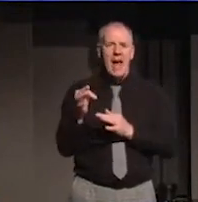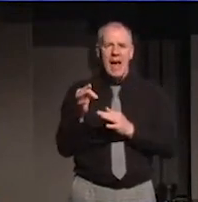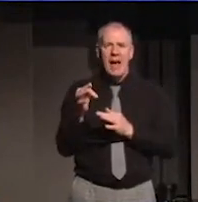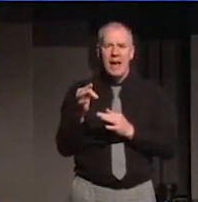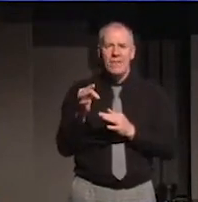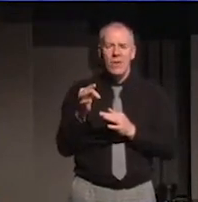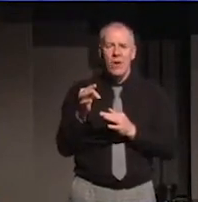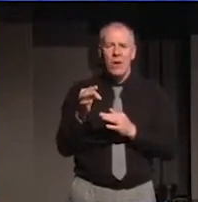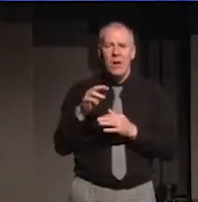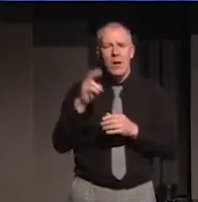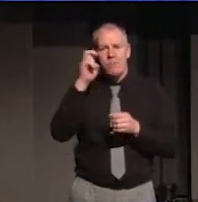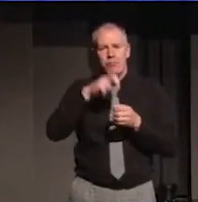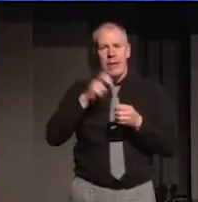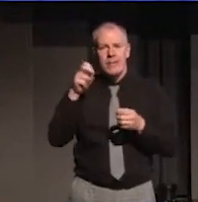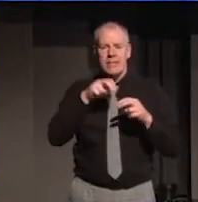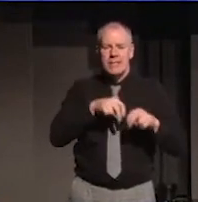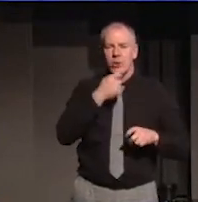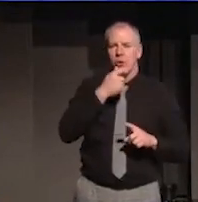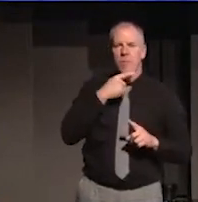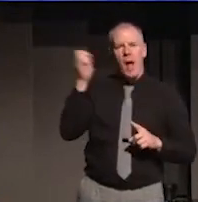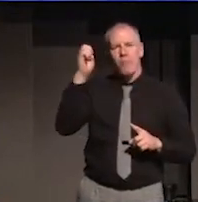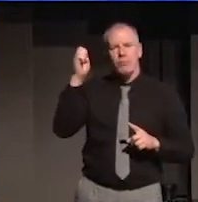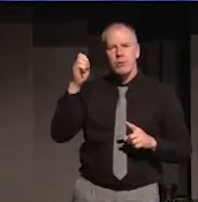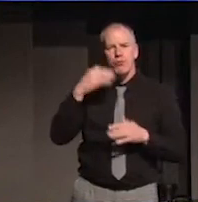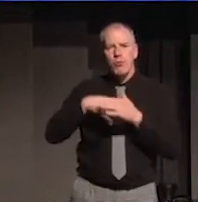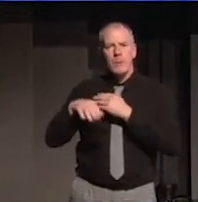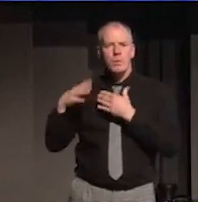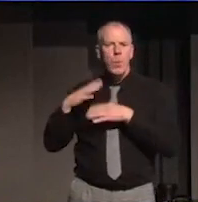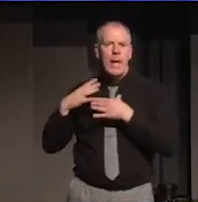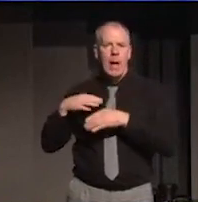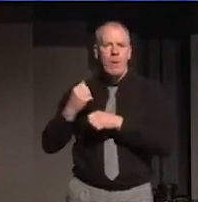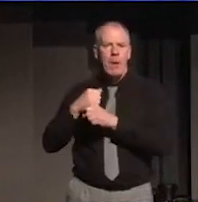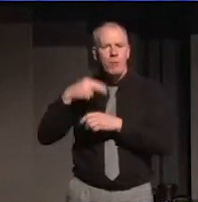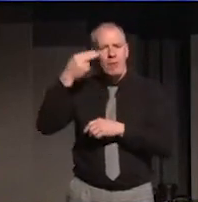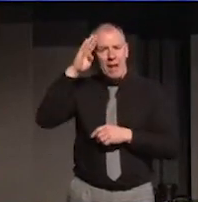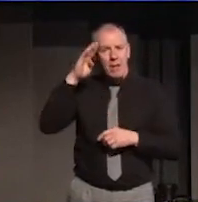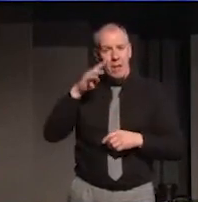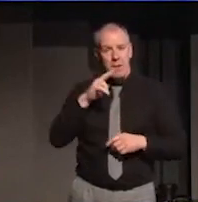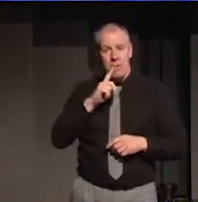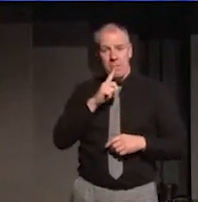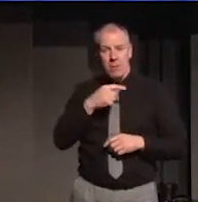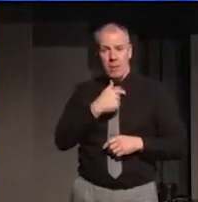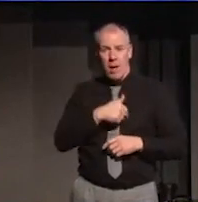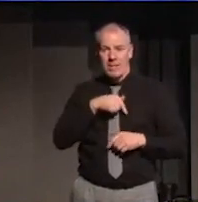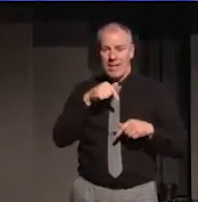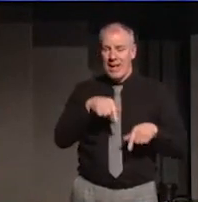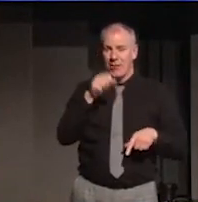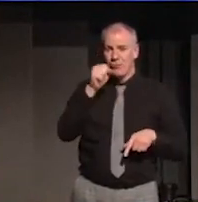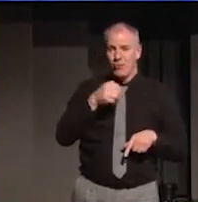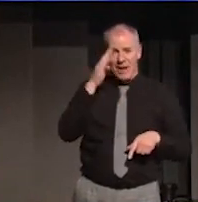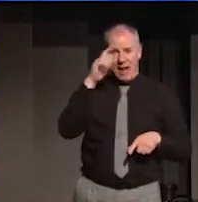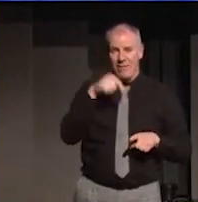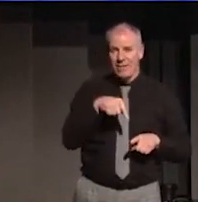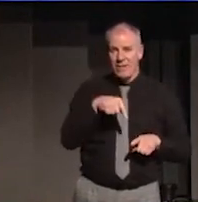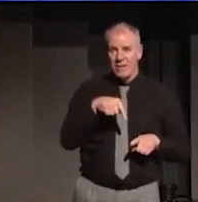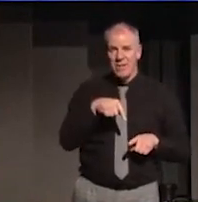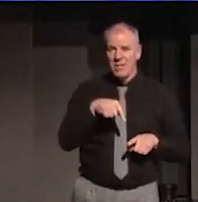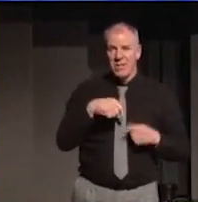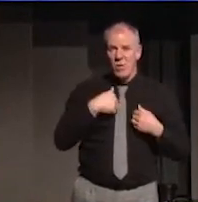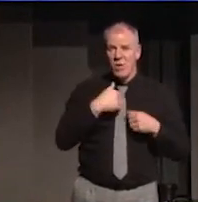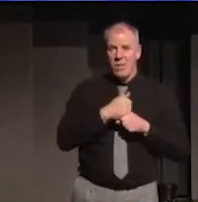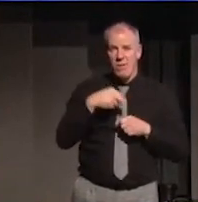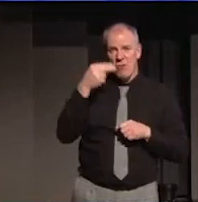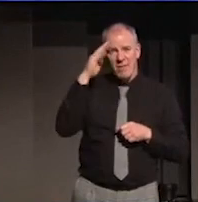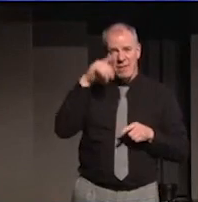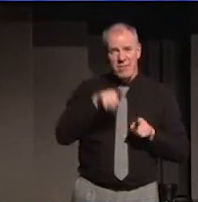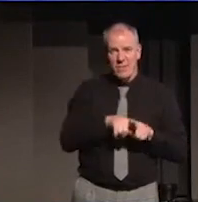sit in Dublin and say the British government doesn't care about the North when the truth is for many people here in the Republic, they aren't particularly